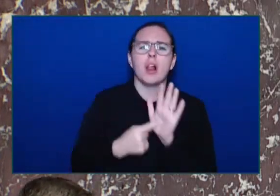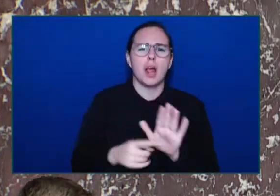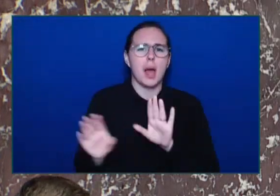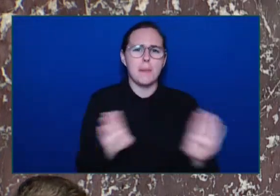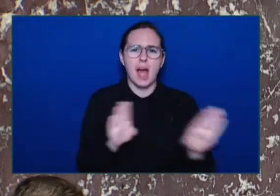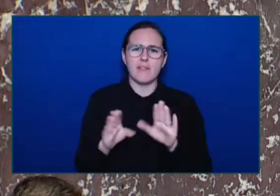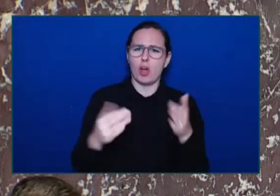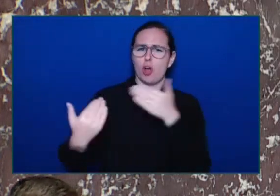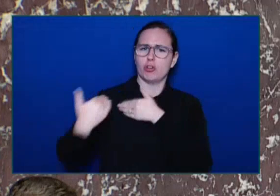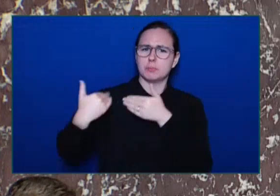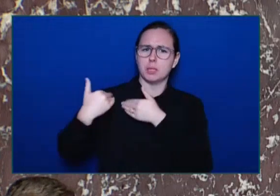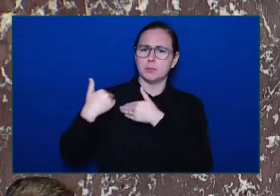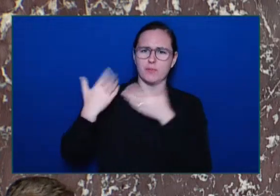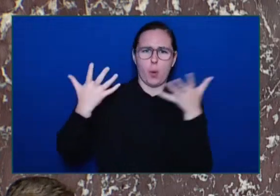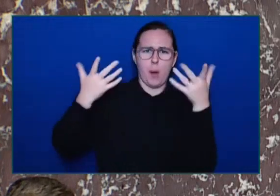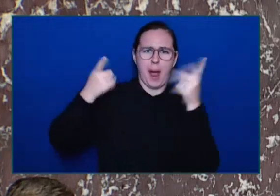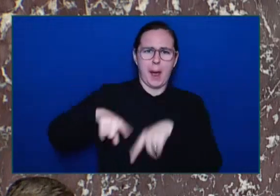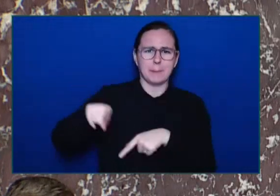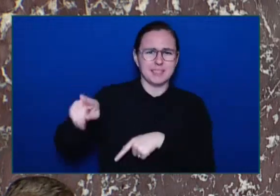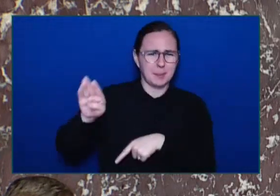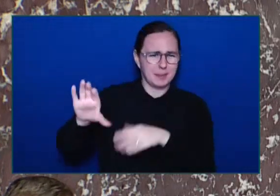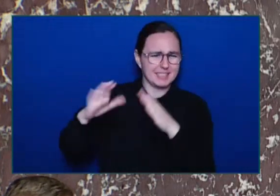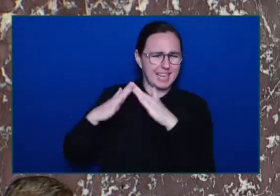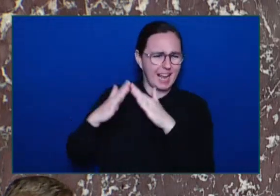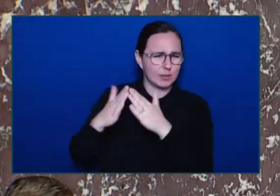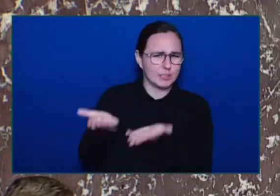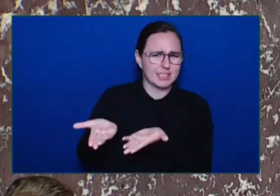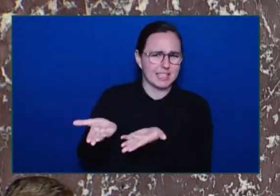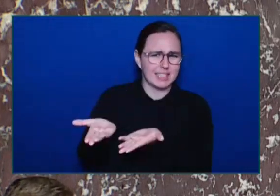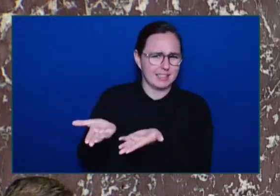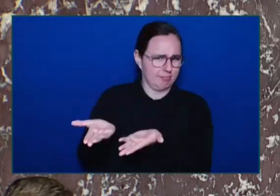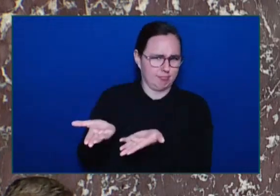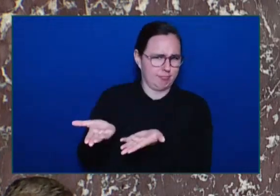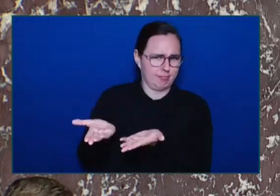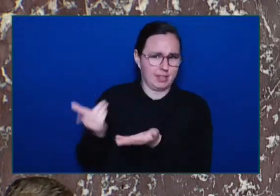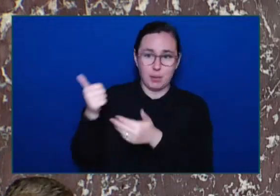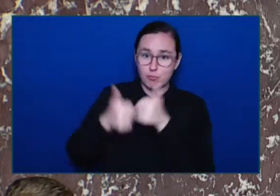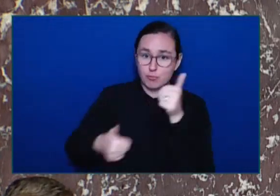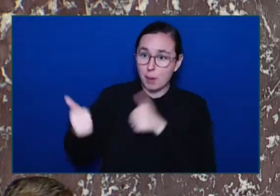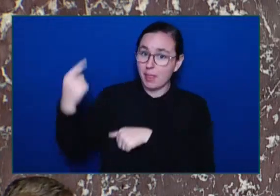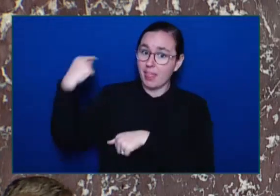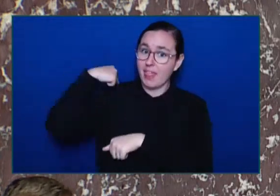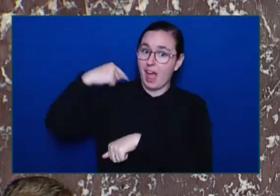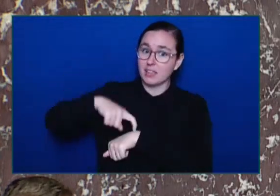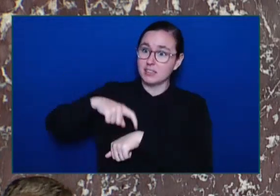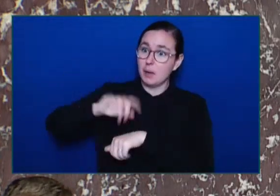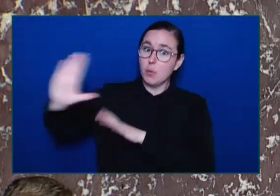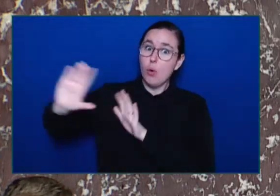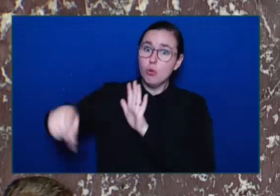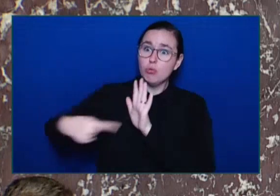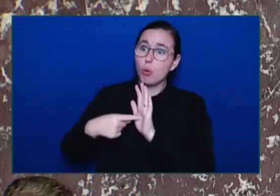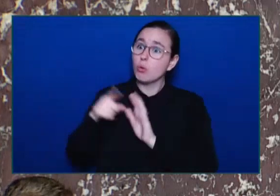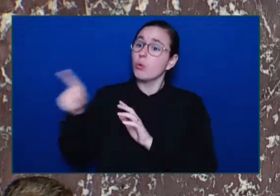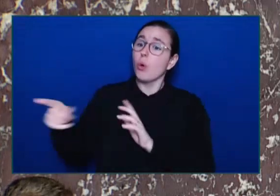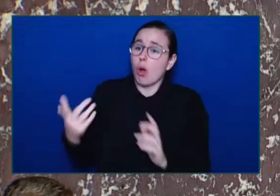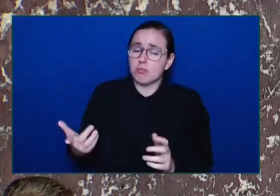This Premier simply wasn't And despite numerous warning signs And a growing body of evidence Pointing to severe mismanagement